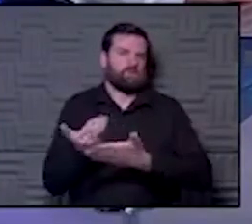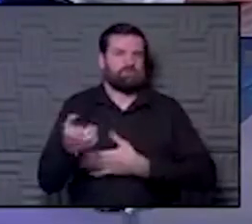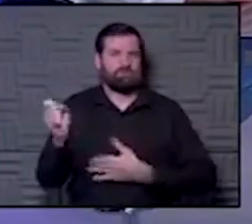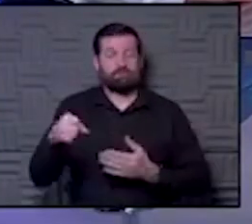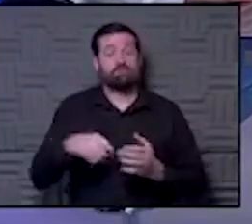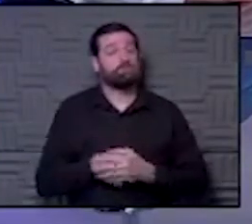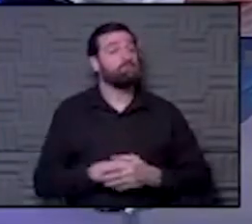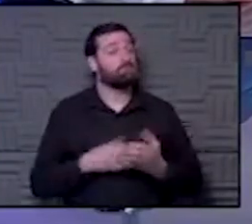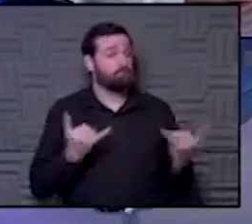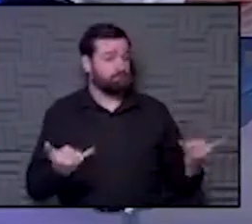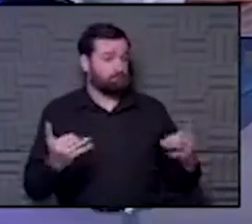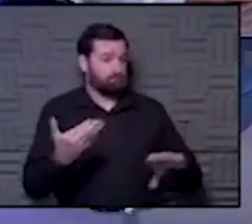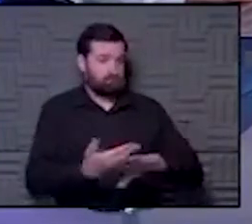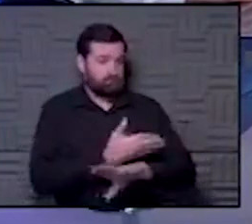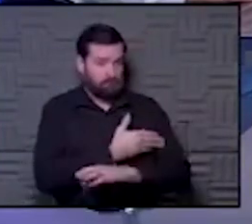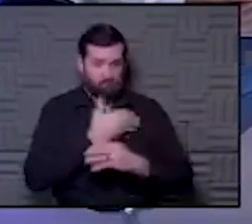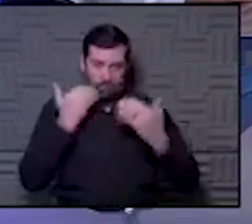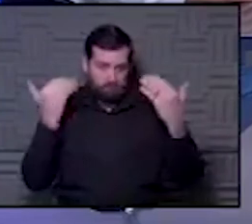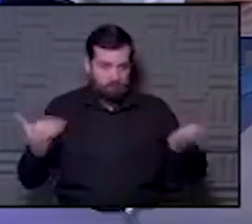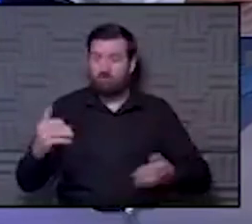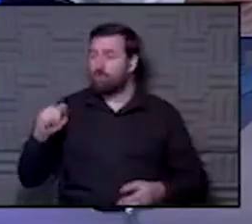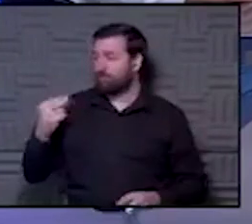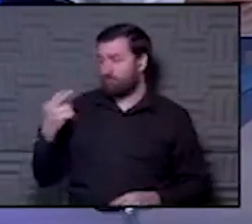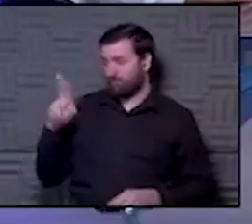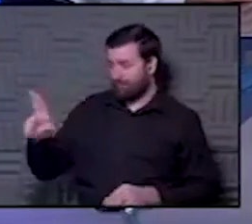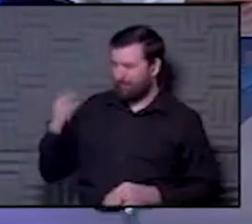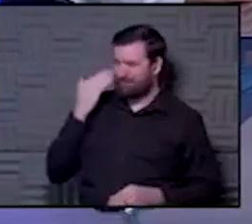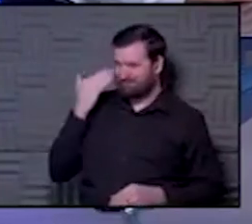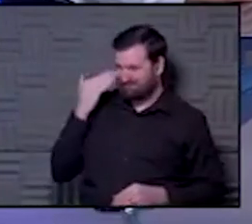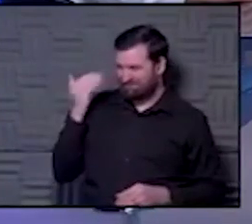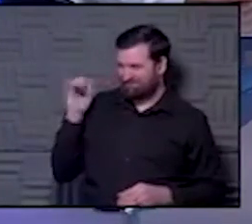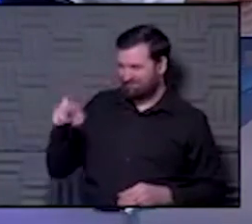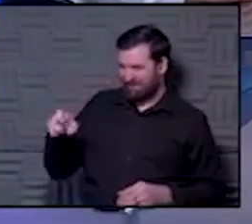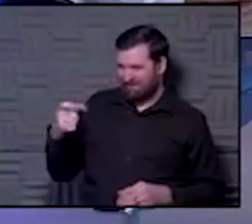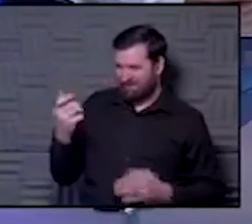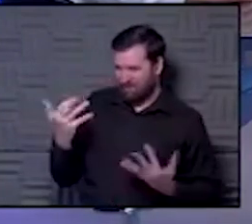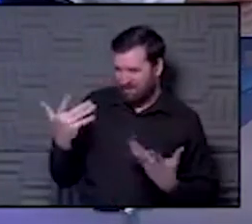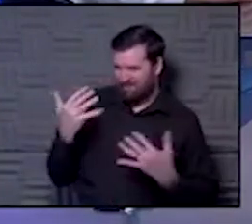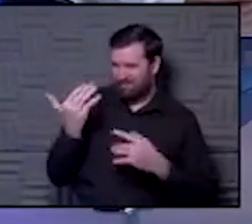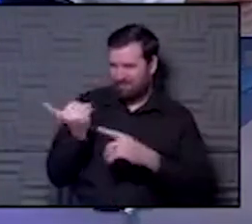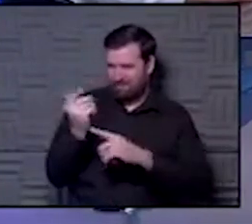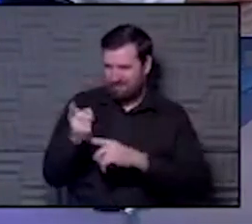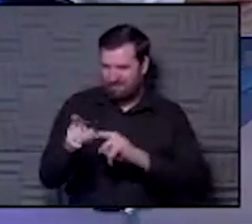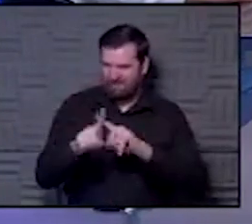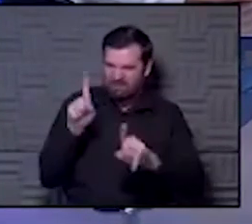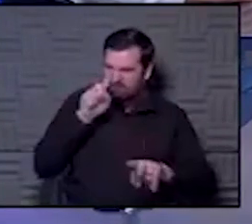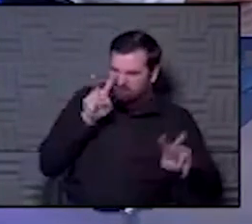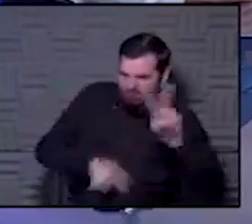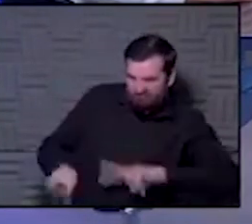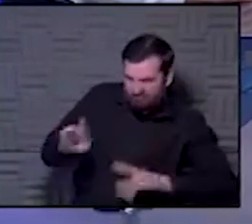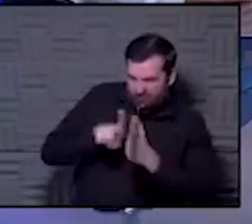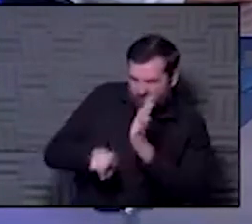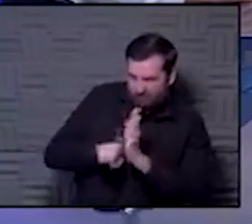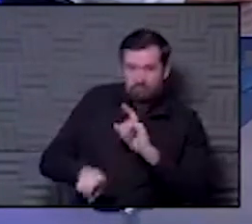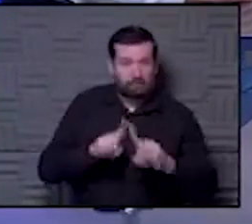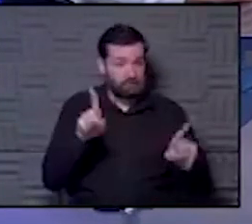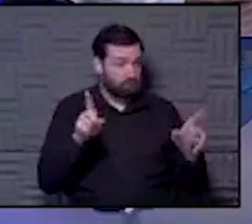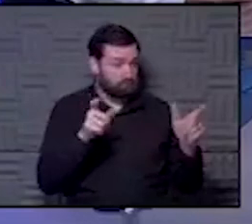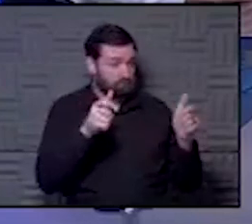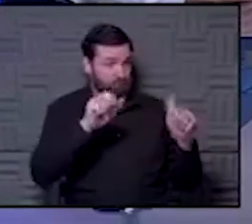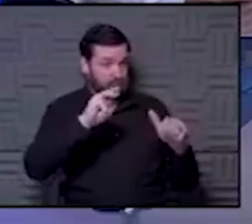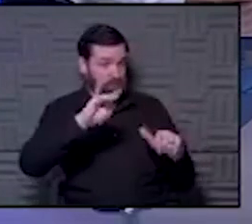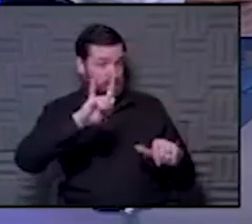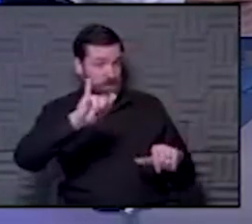All right. Well, let's see before we go any further, too. I know we have to wait 15 minutes and you have to come back and check on me. But before that, let's see if there are any reporter questions out there.